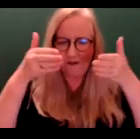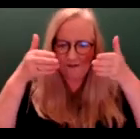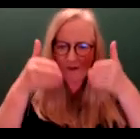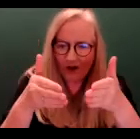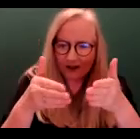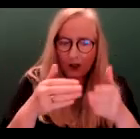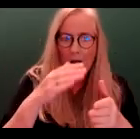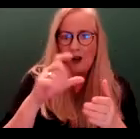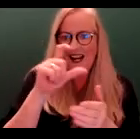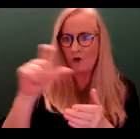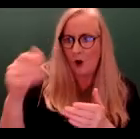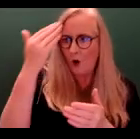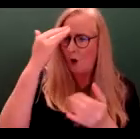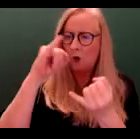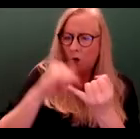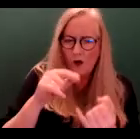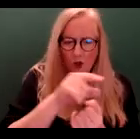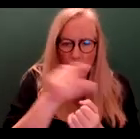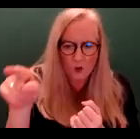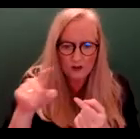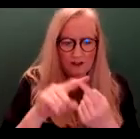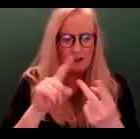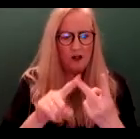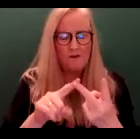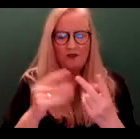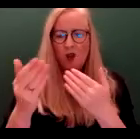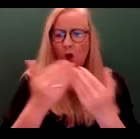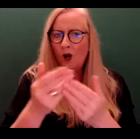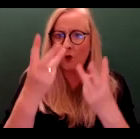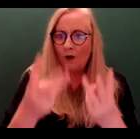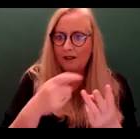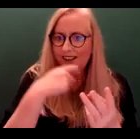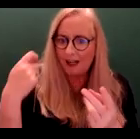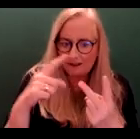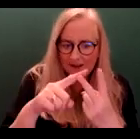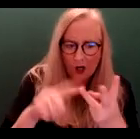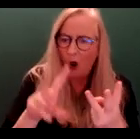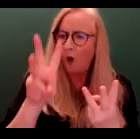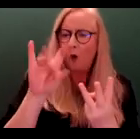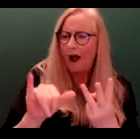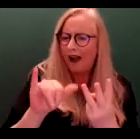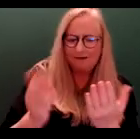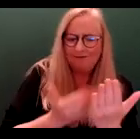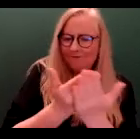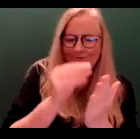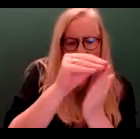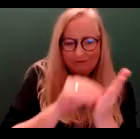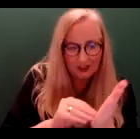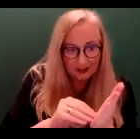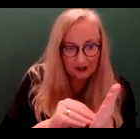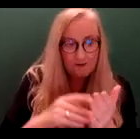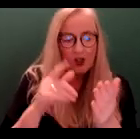the council know who you are, the issues you wish to highlight and why you're making a submission. So for